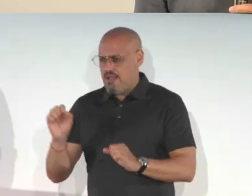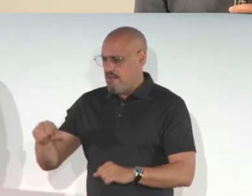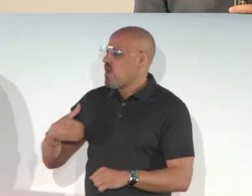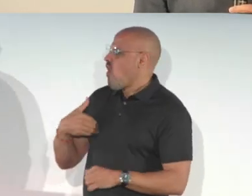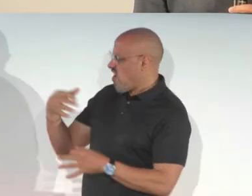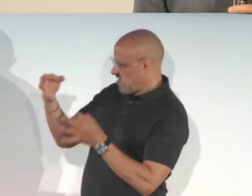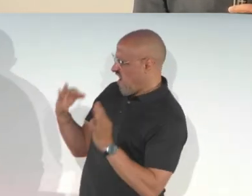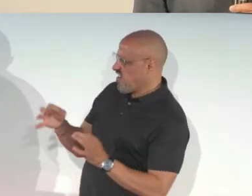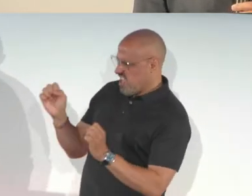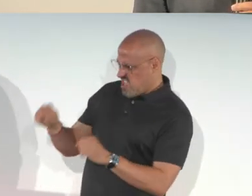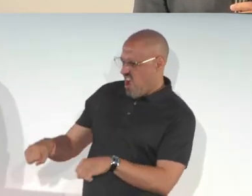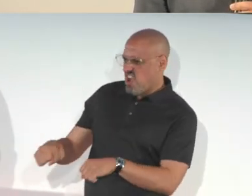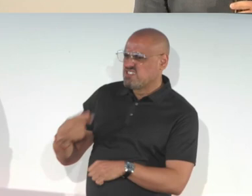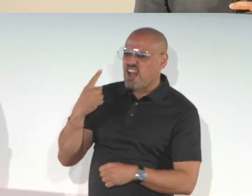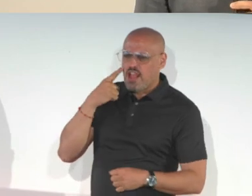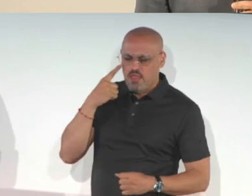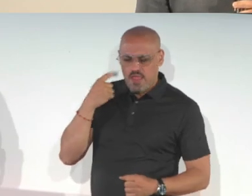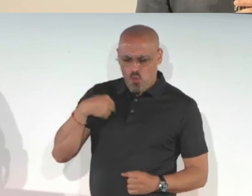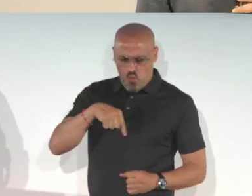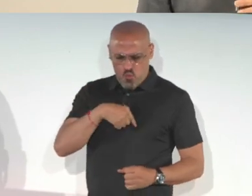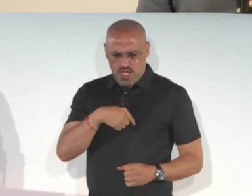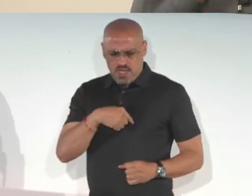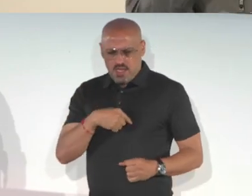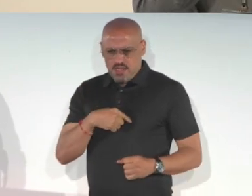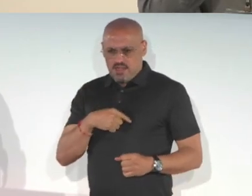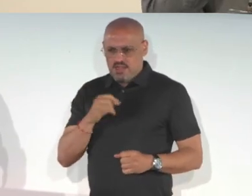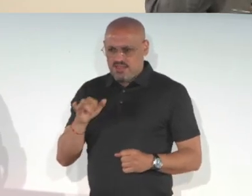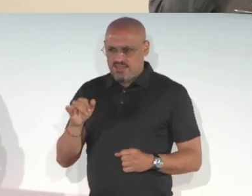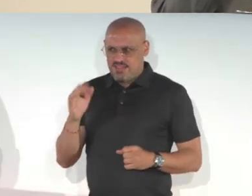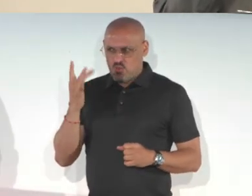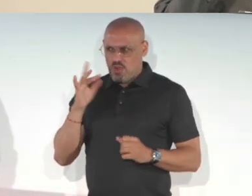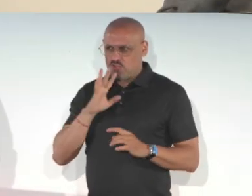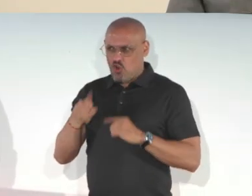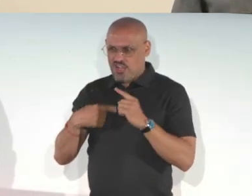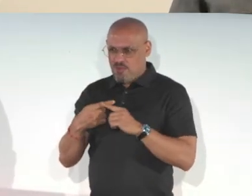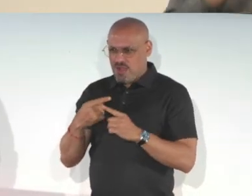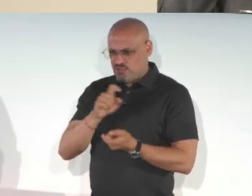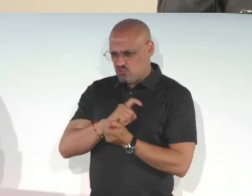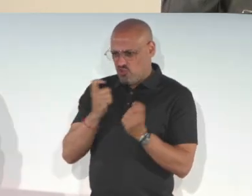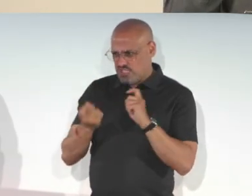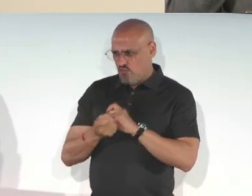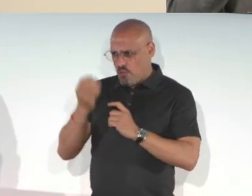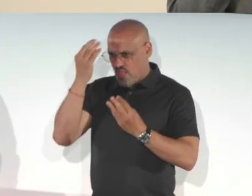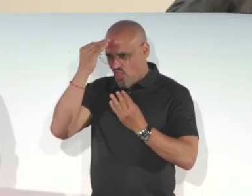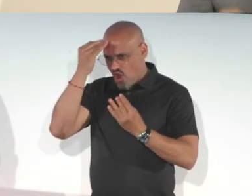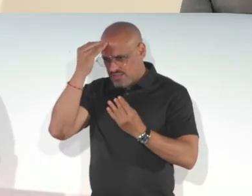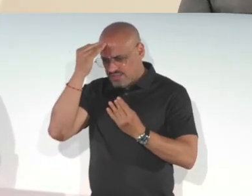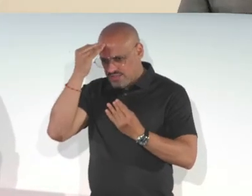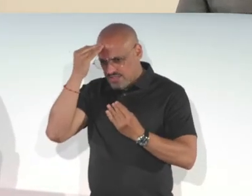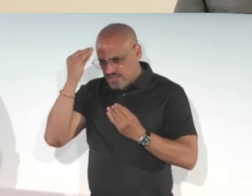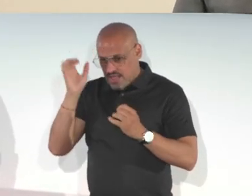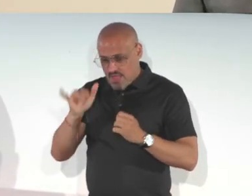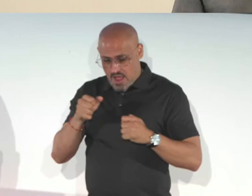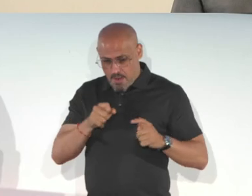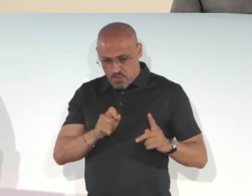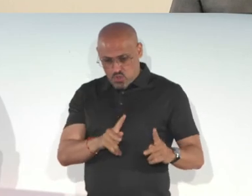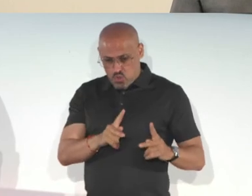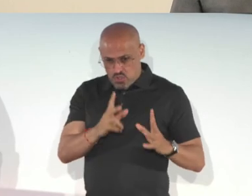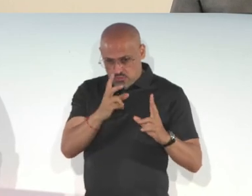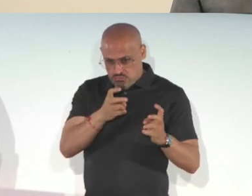Lighthouse community or other folks you know about that type of new activities? Yes. No, definitely. I think that we